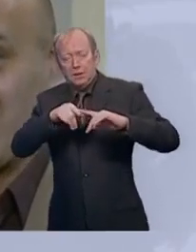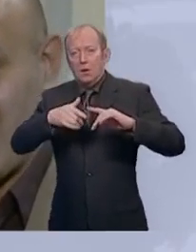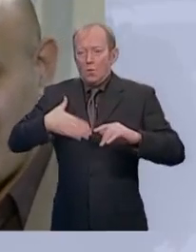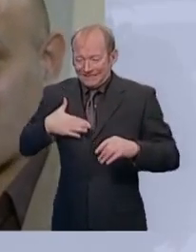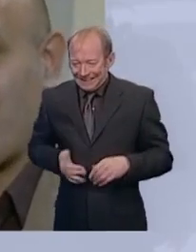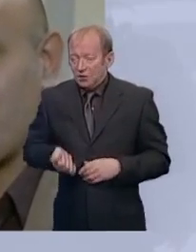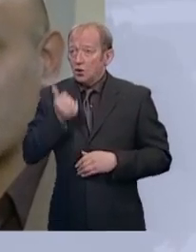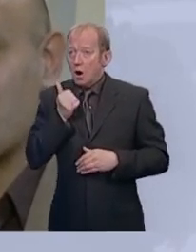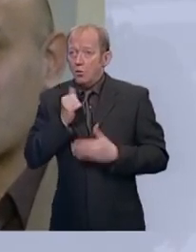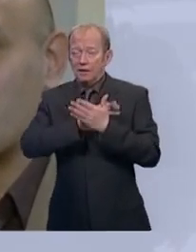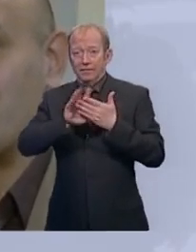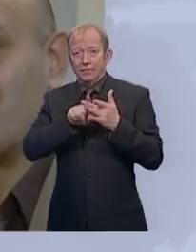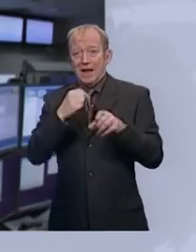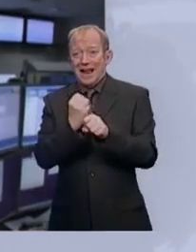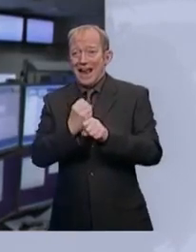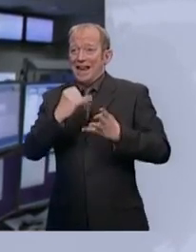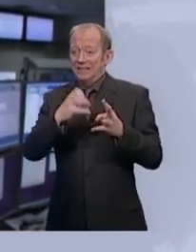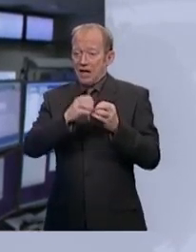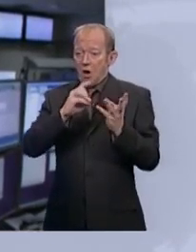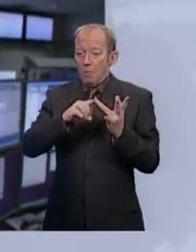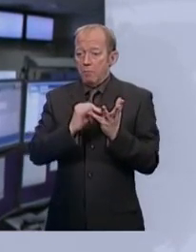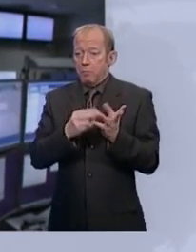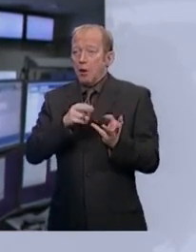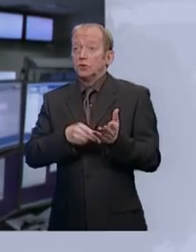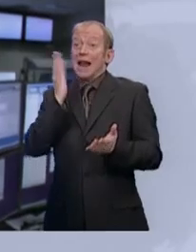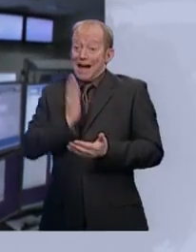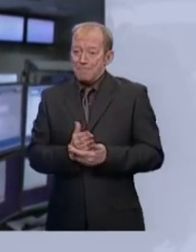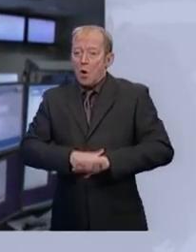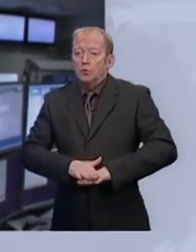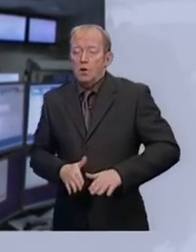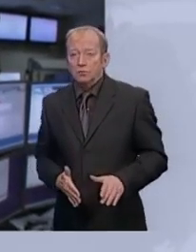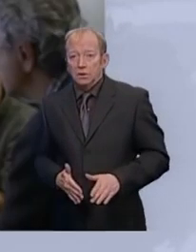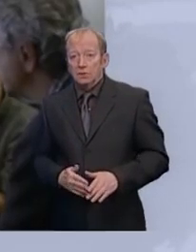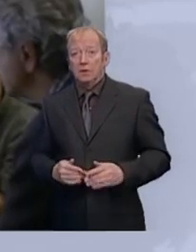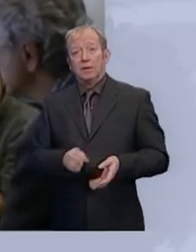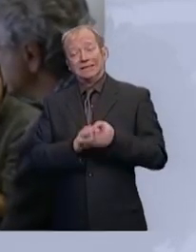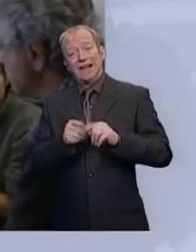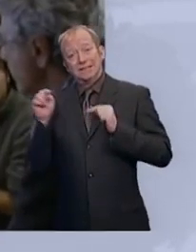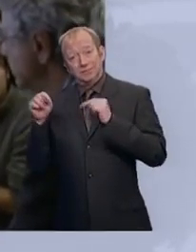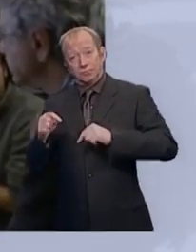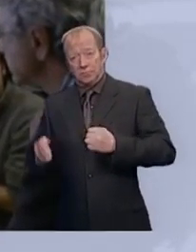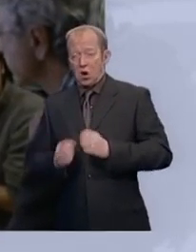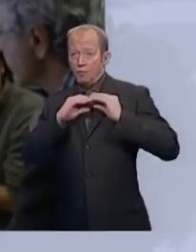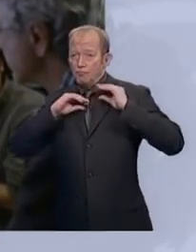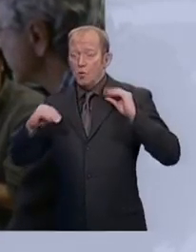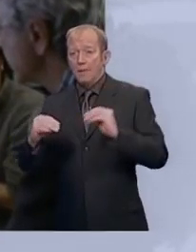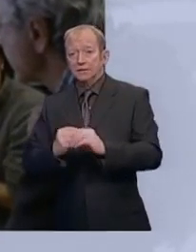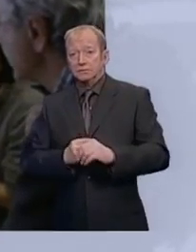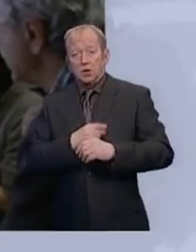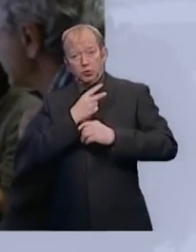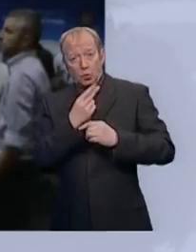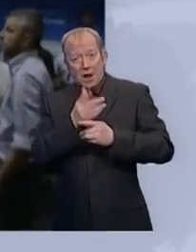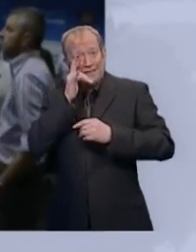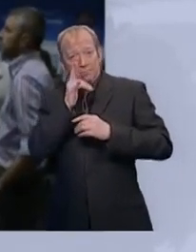know if this particle exists or not. There are strong rumours circulating among scientists here that two of the LHC's